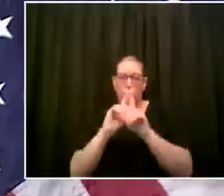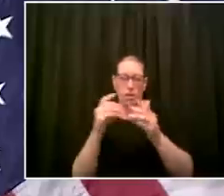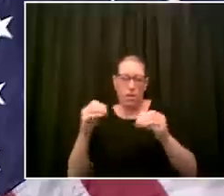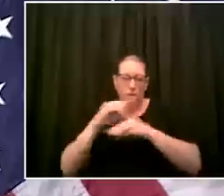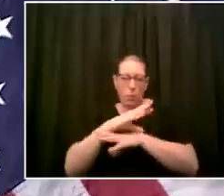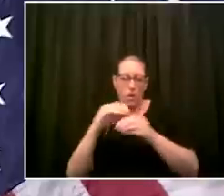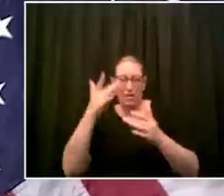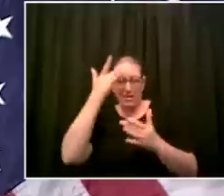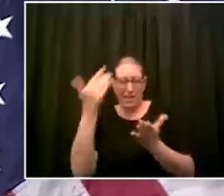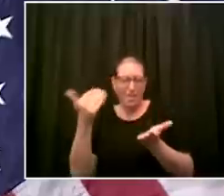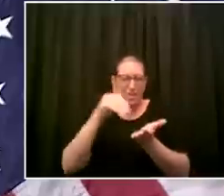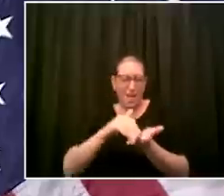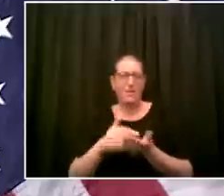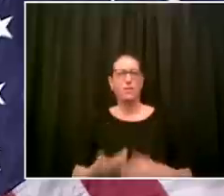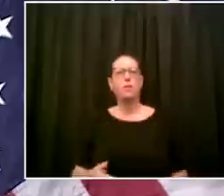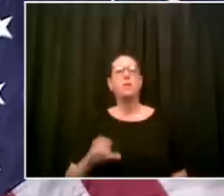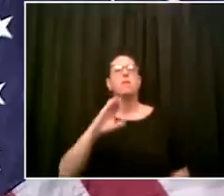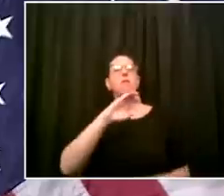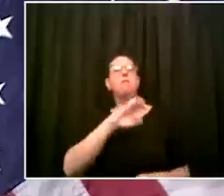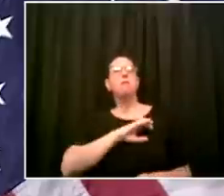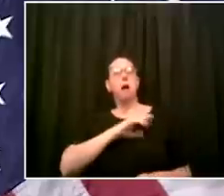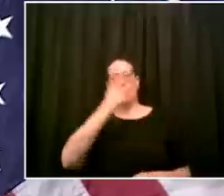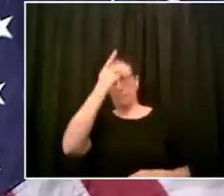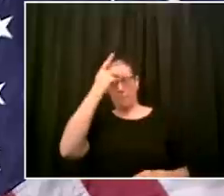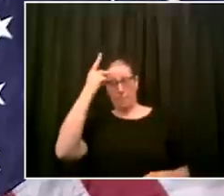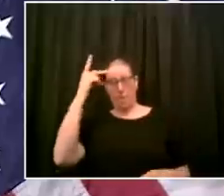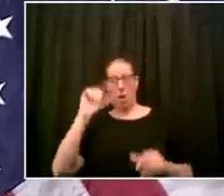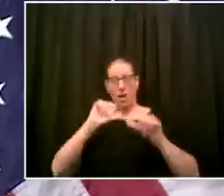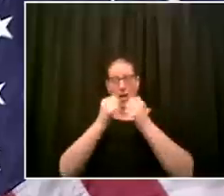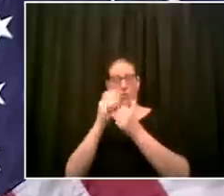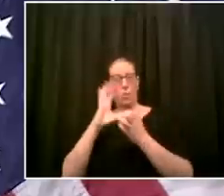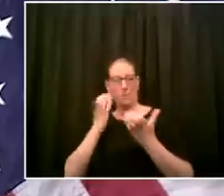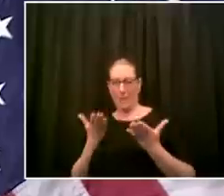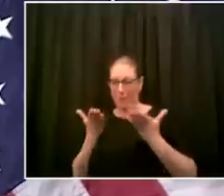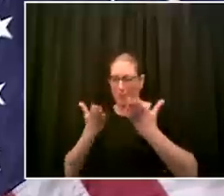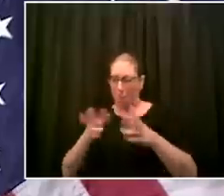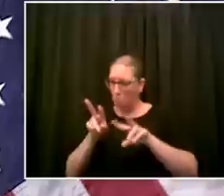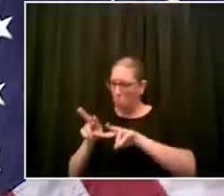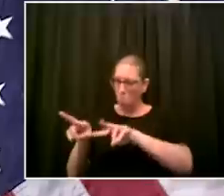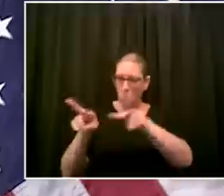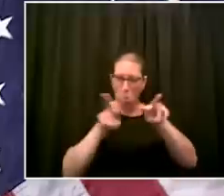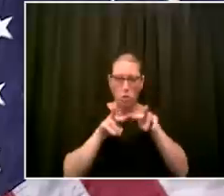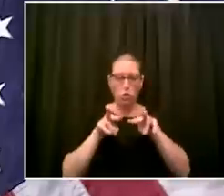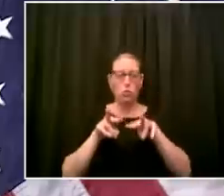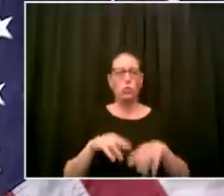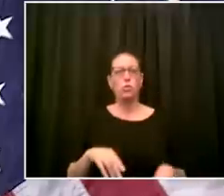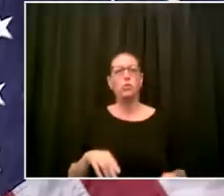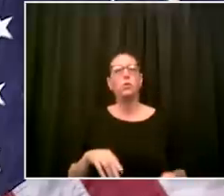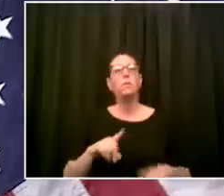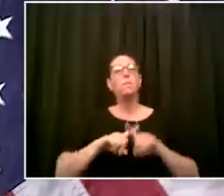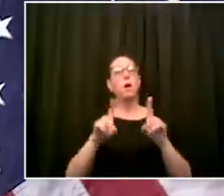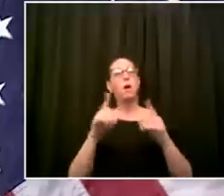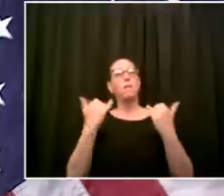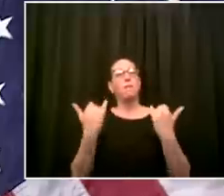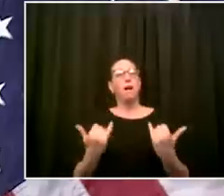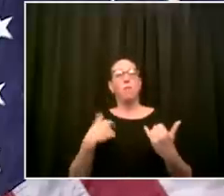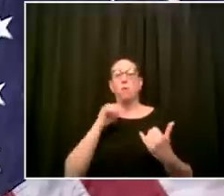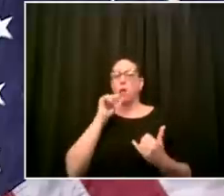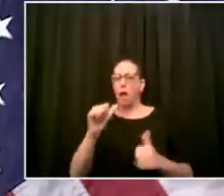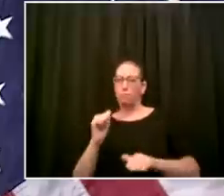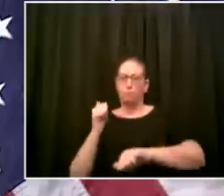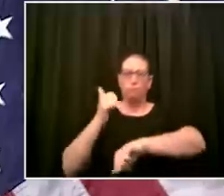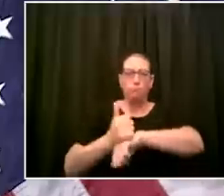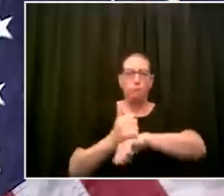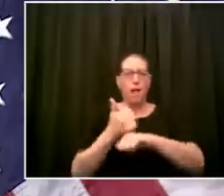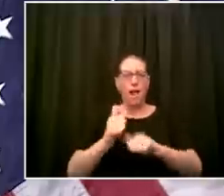parks enforcement will be out but we're not putting up police barriers or any of that stuff initially because the message to